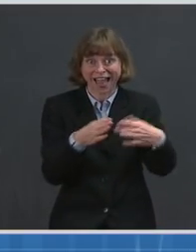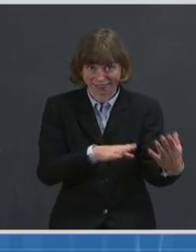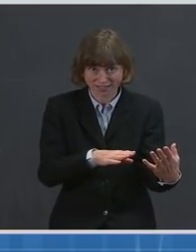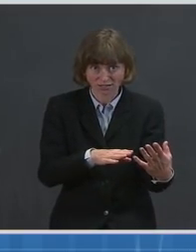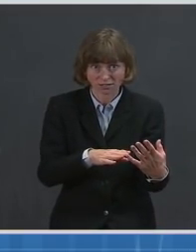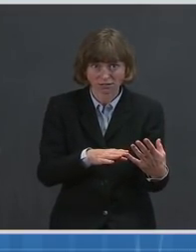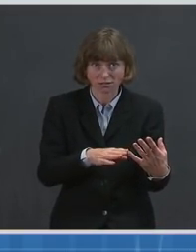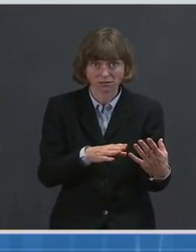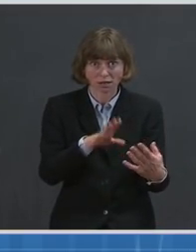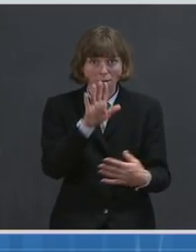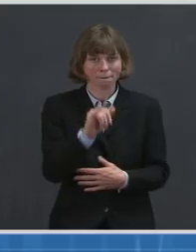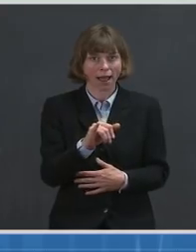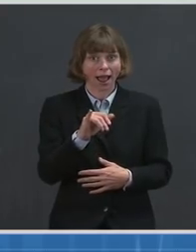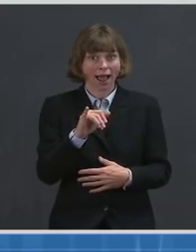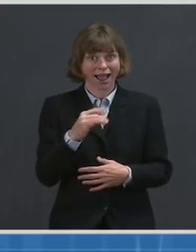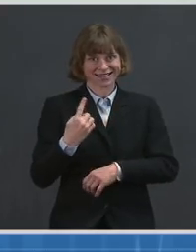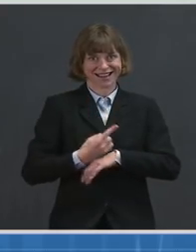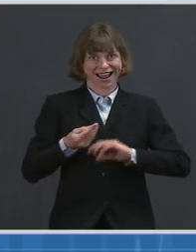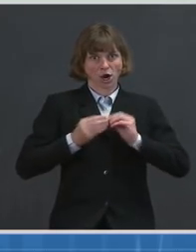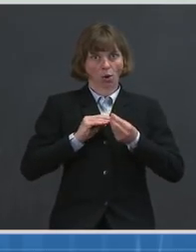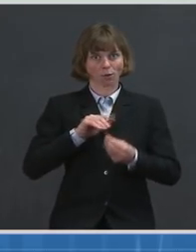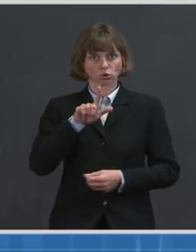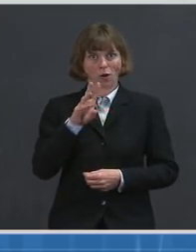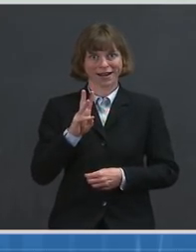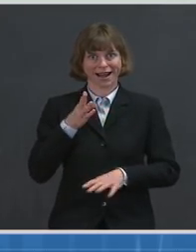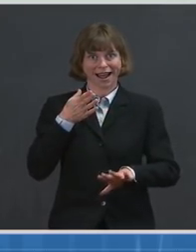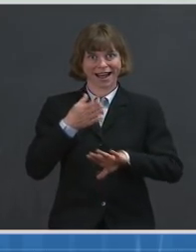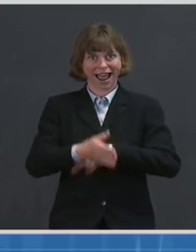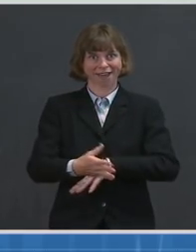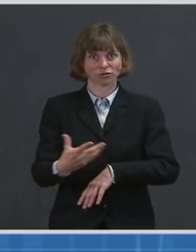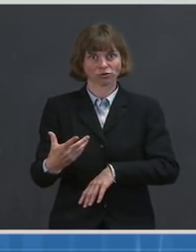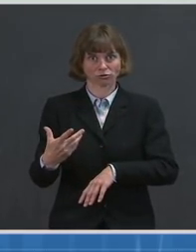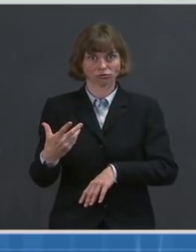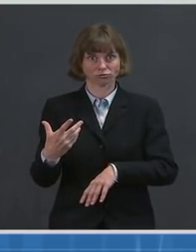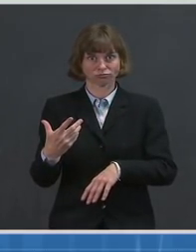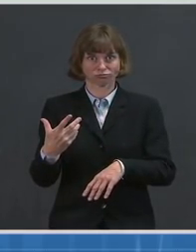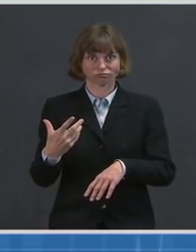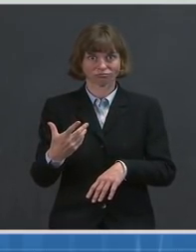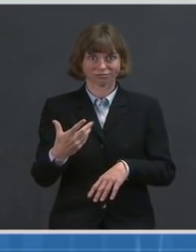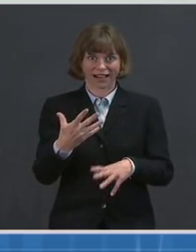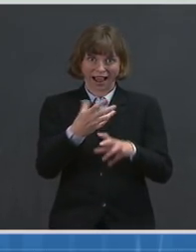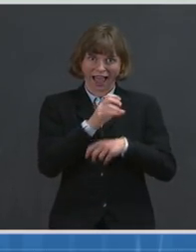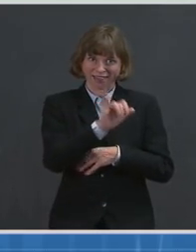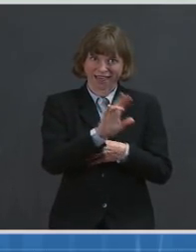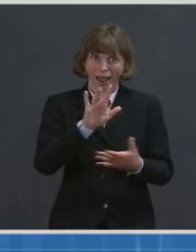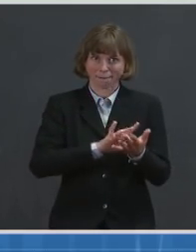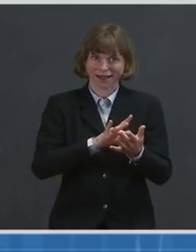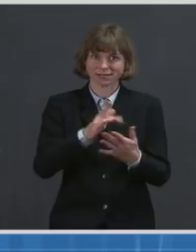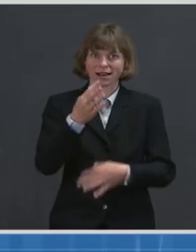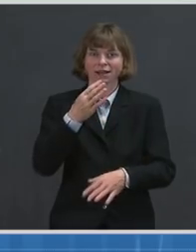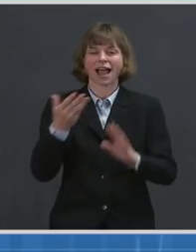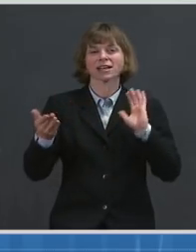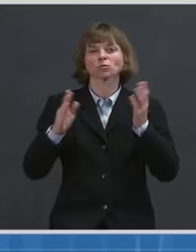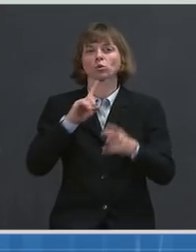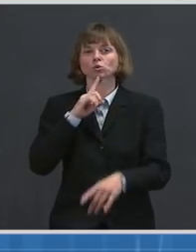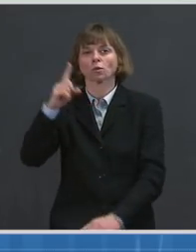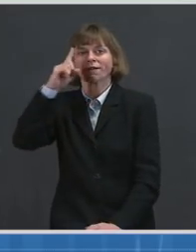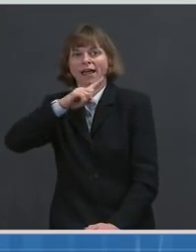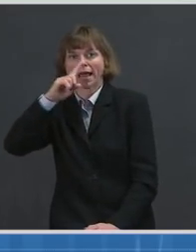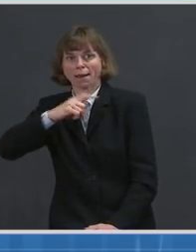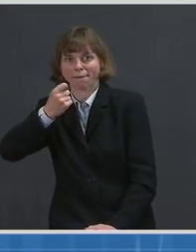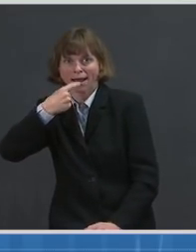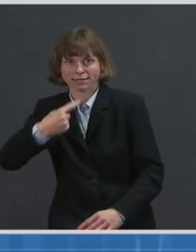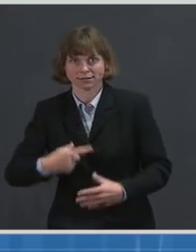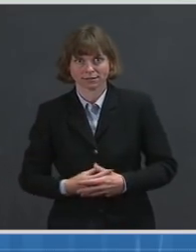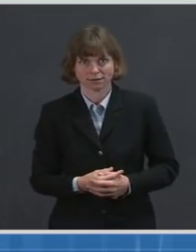day 29 in people who received this combination as opposed to placebo. Next slide. There was